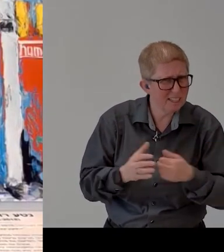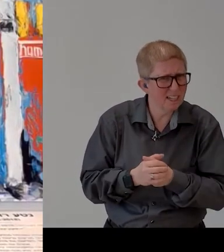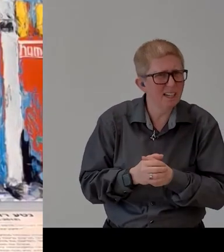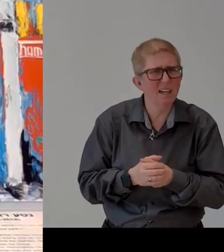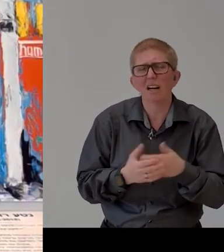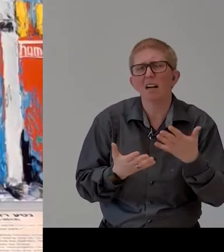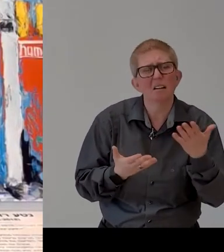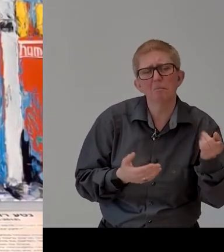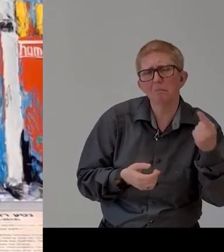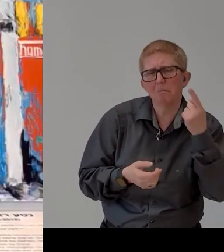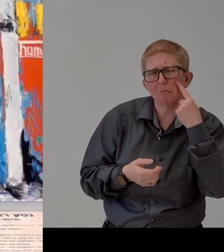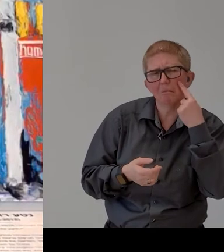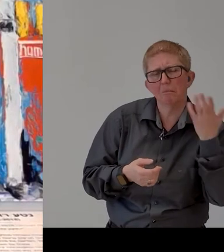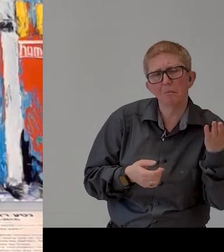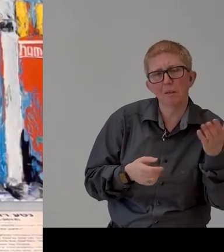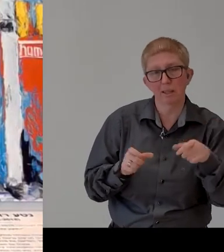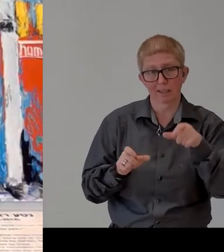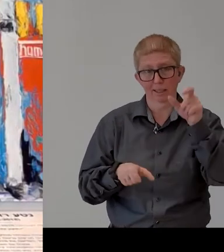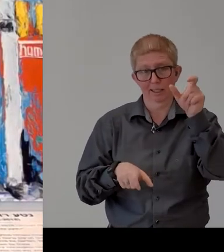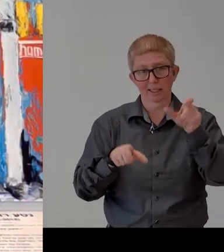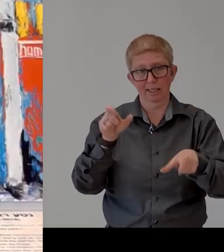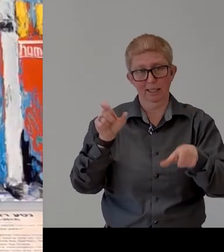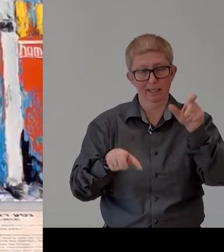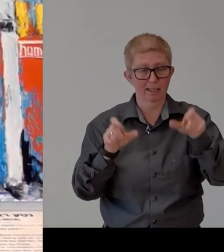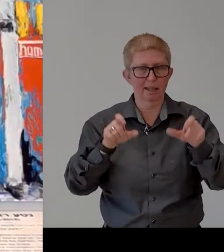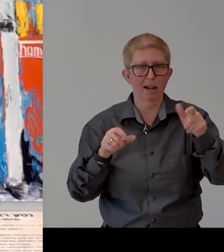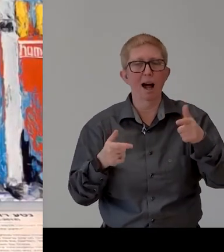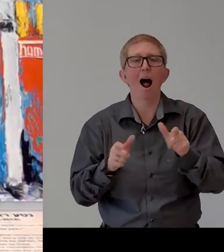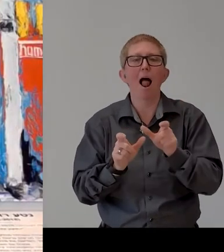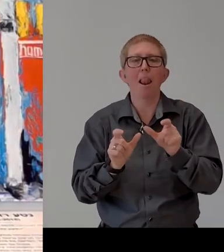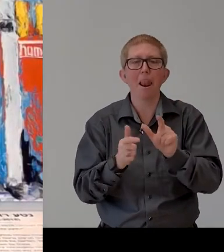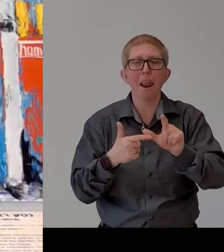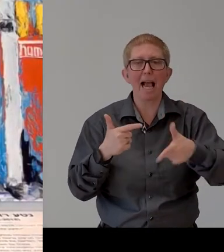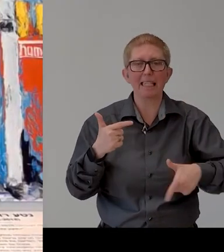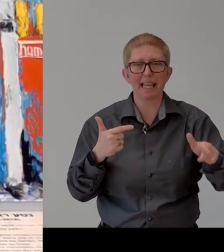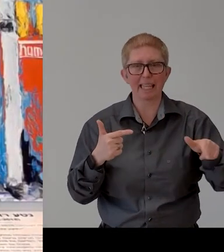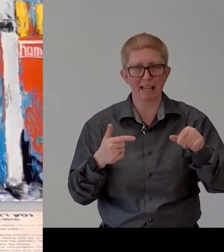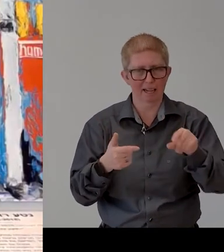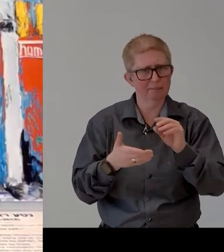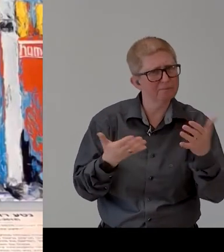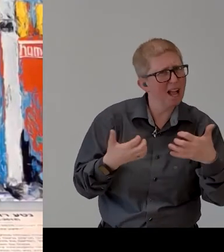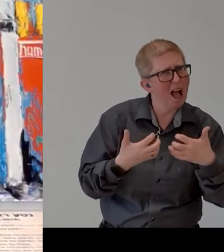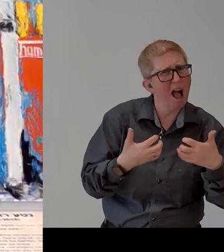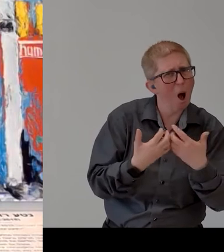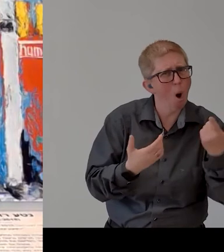from the eyes of somebody with a dyslexia one second